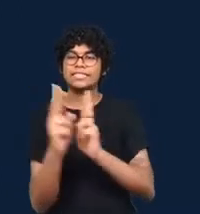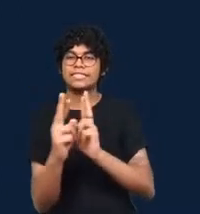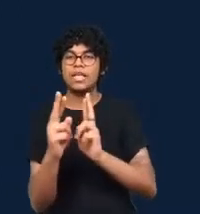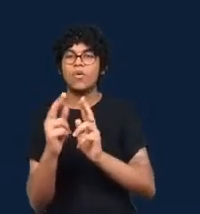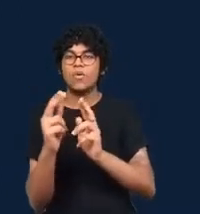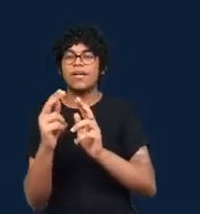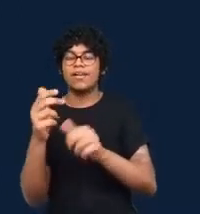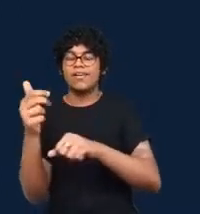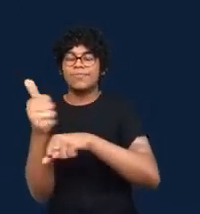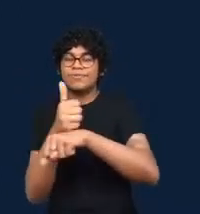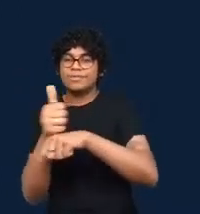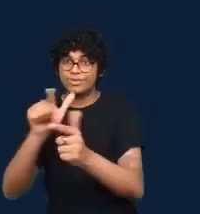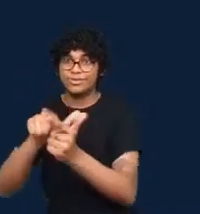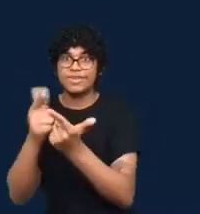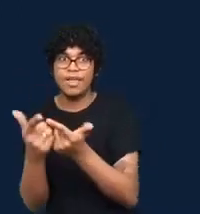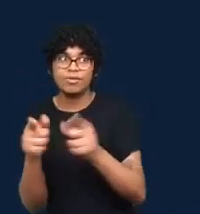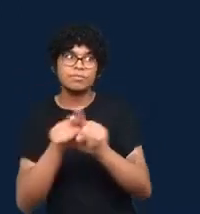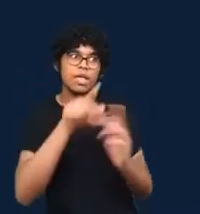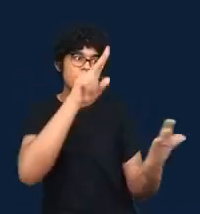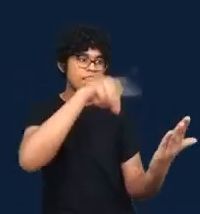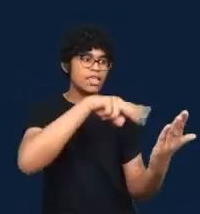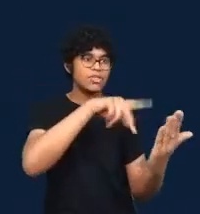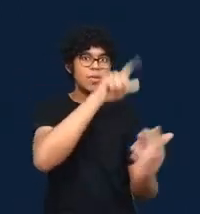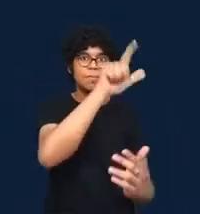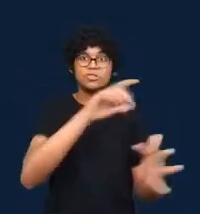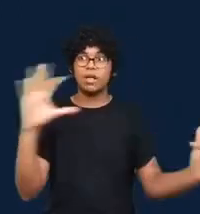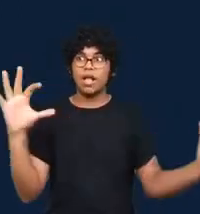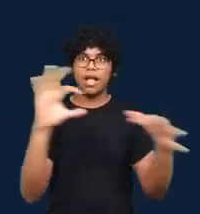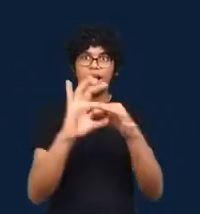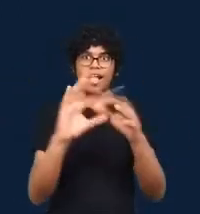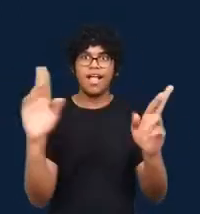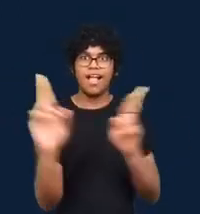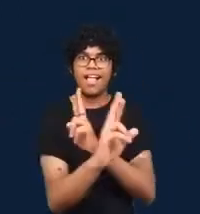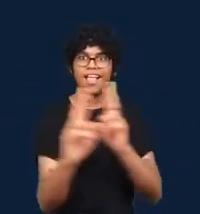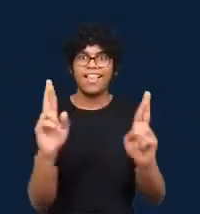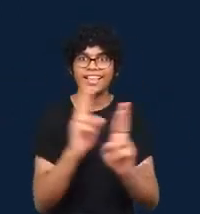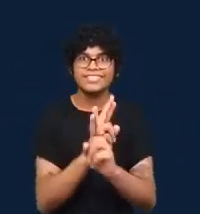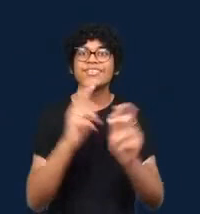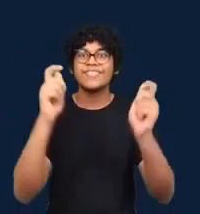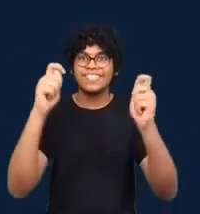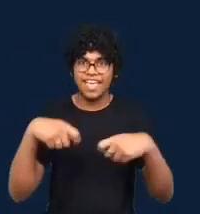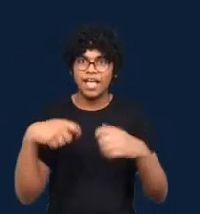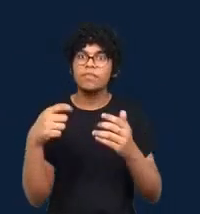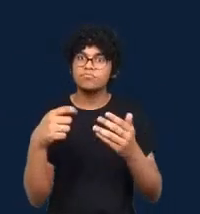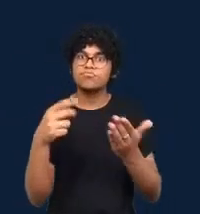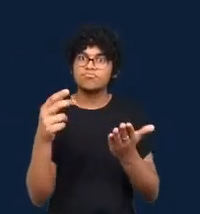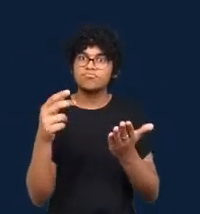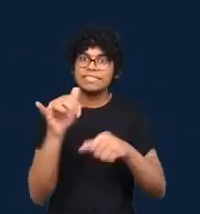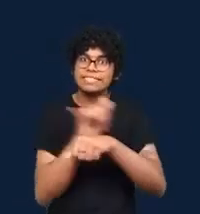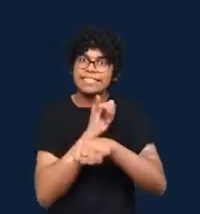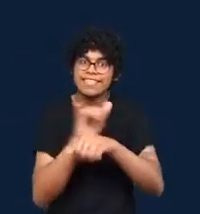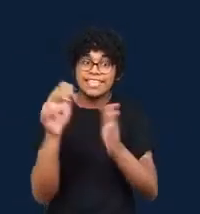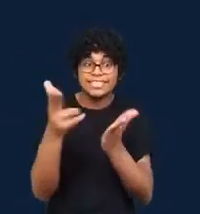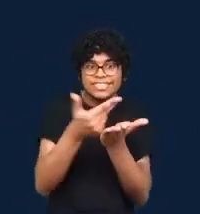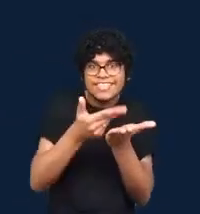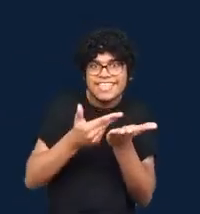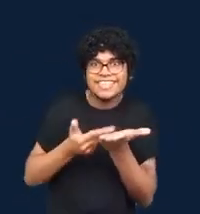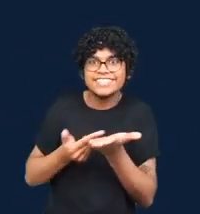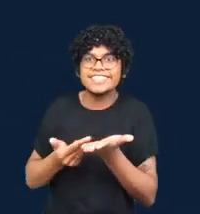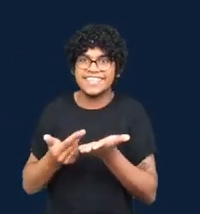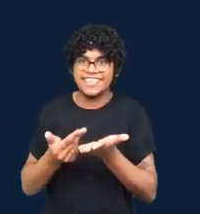the provisionality uncertainty partiality and limitations of the visual representation